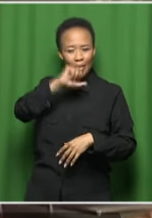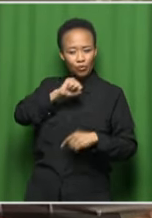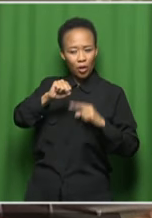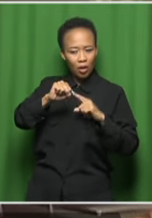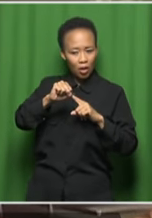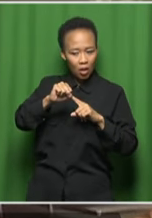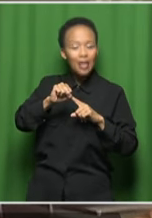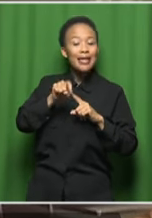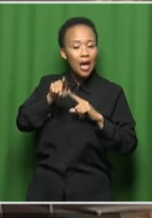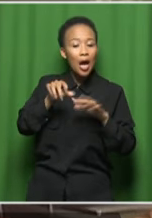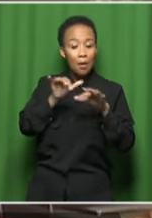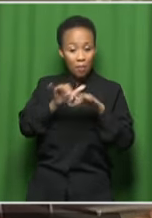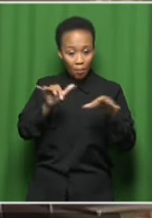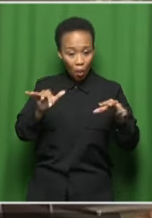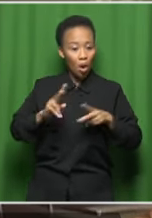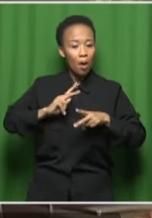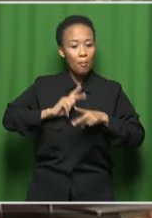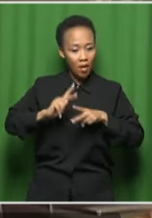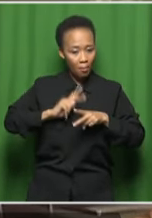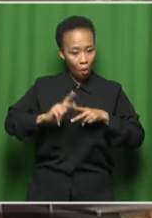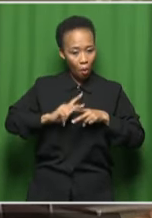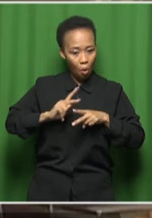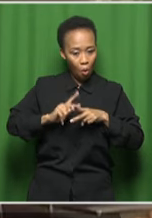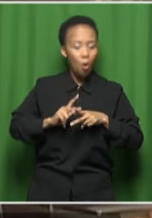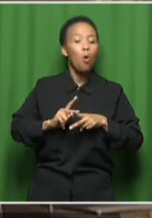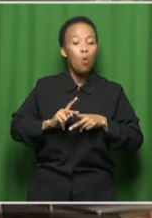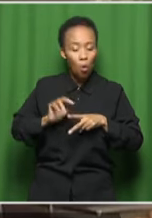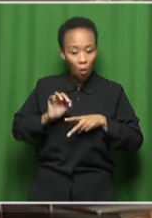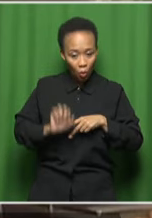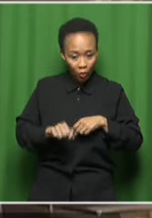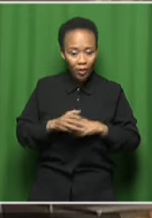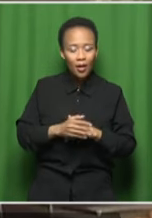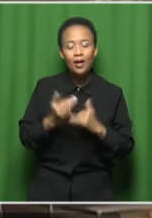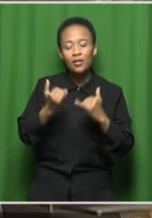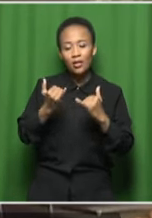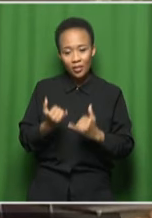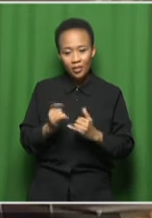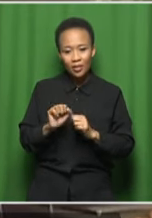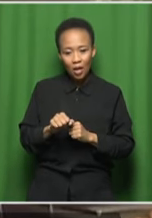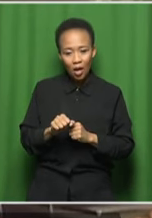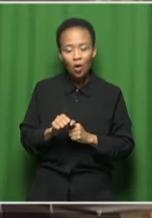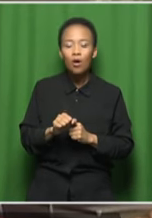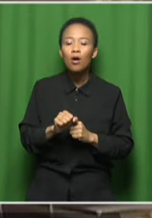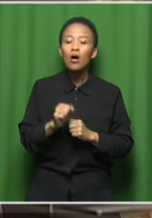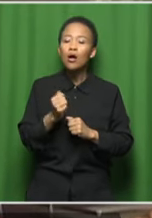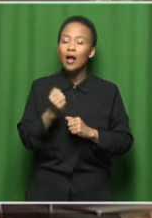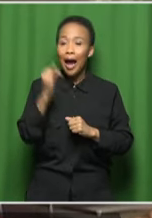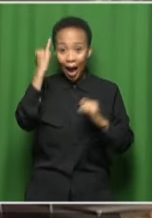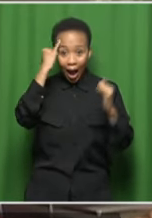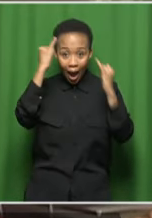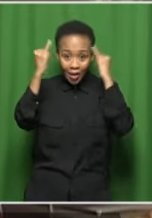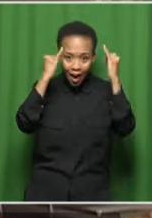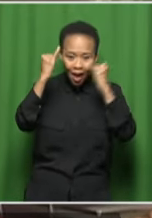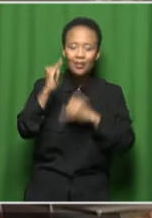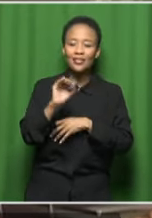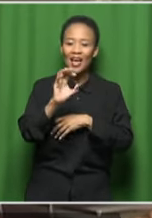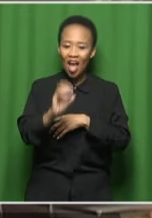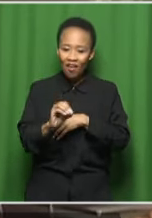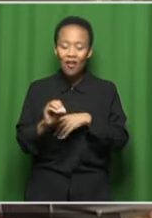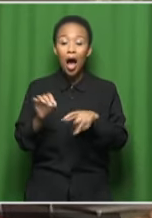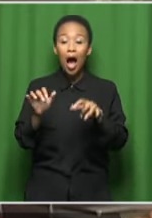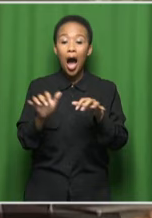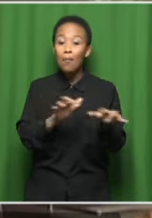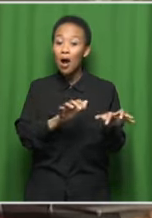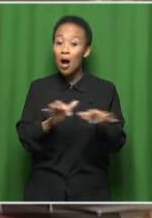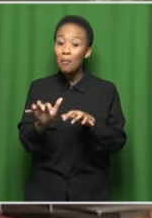they do. And, of course, jazz and Amapiano are already cousins. A lot of the ideas in Amapiano actually came out